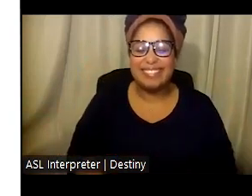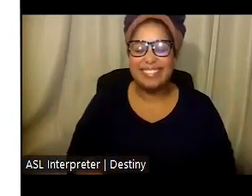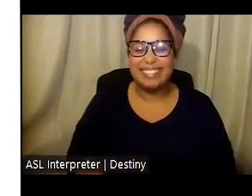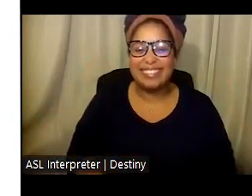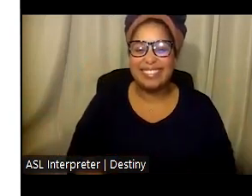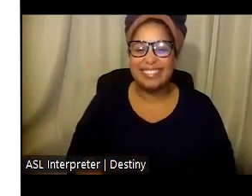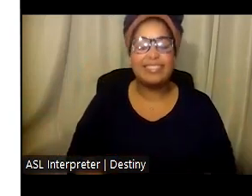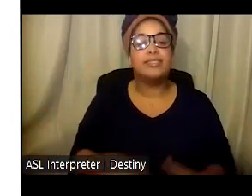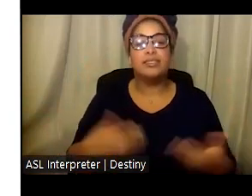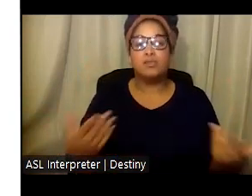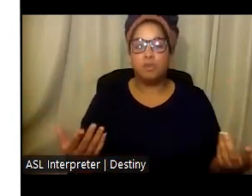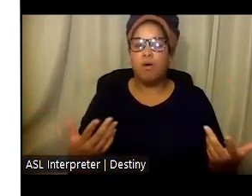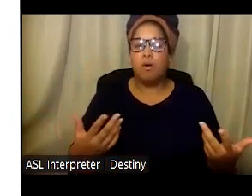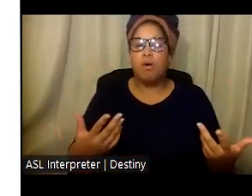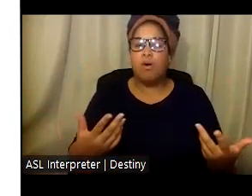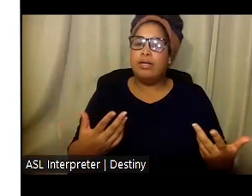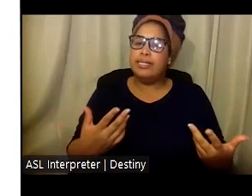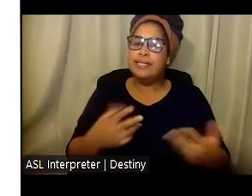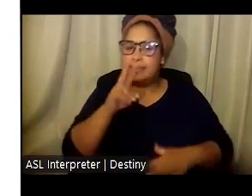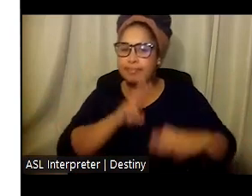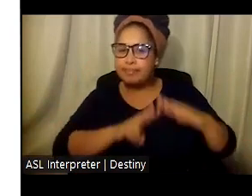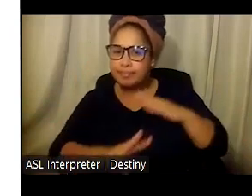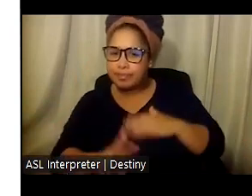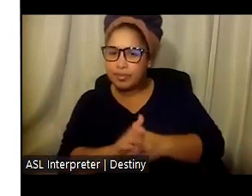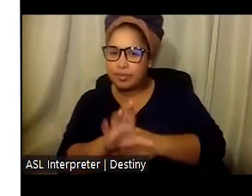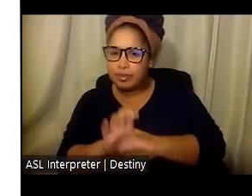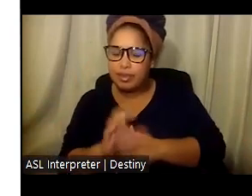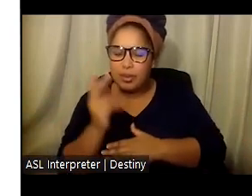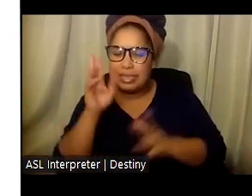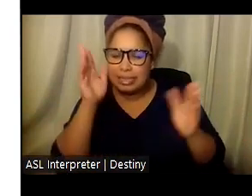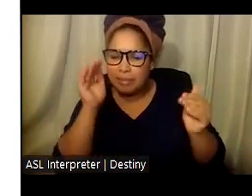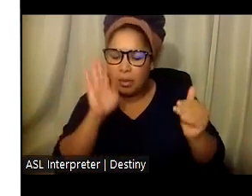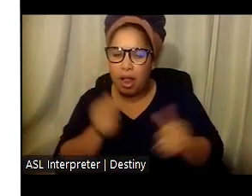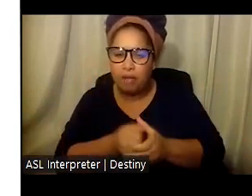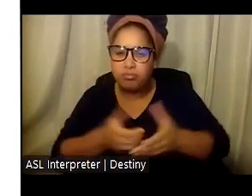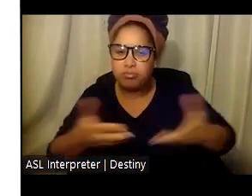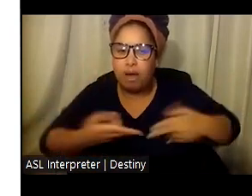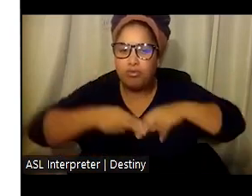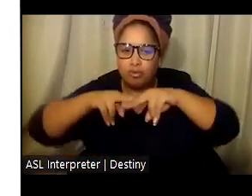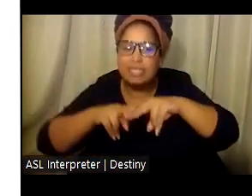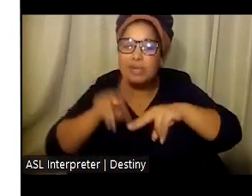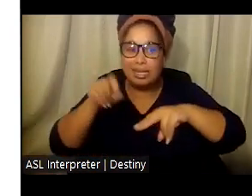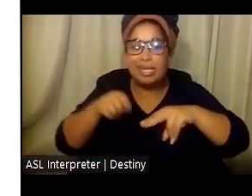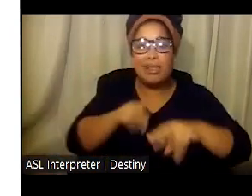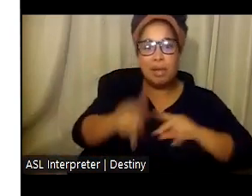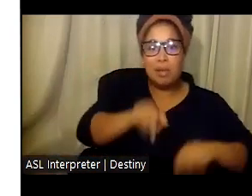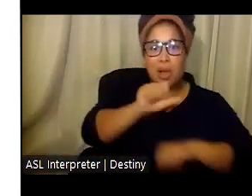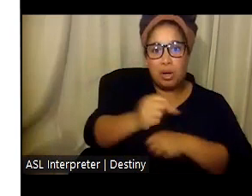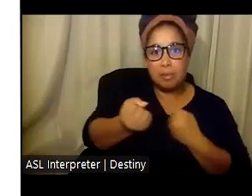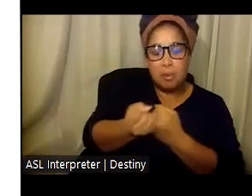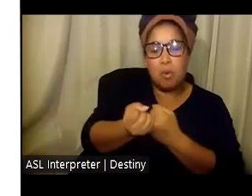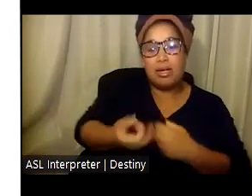Based on projected regional center caseload growth, it's estimated that we will need to increase the workforce by approximately